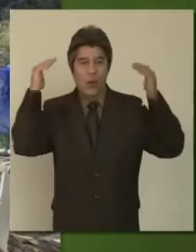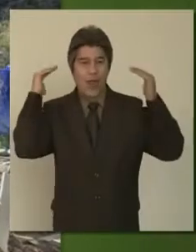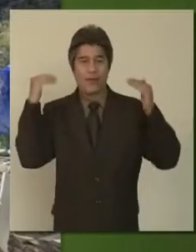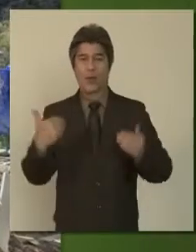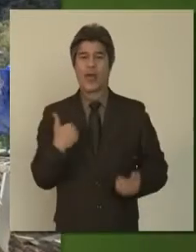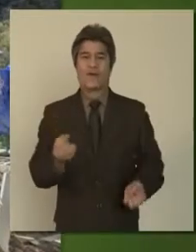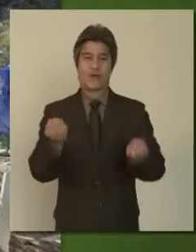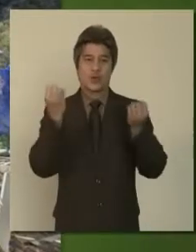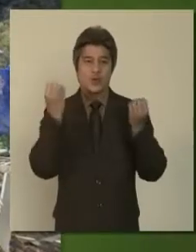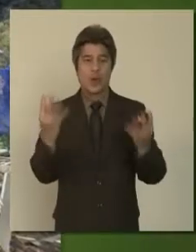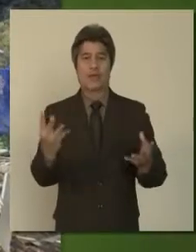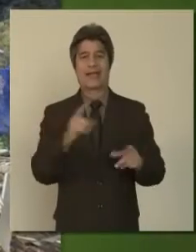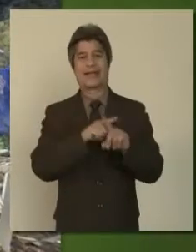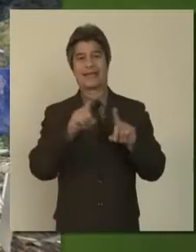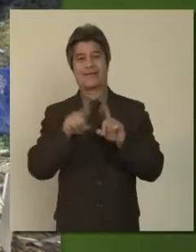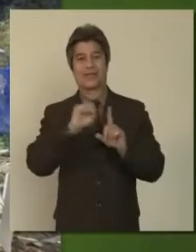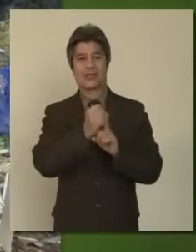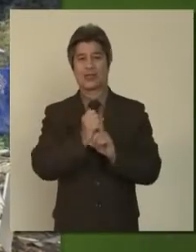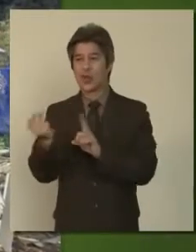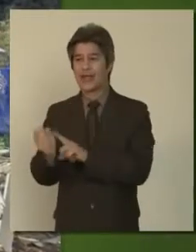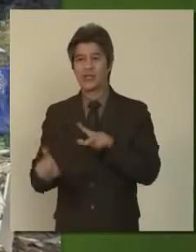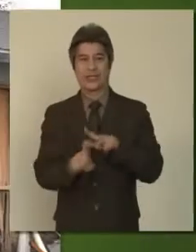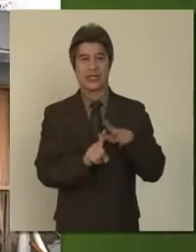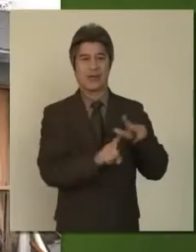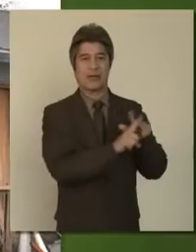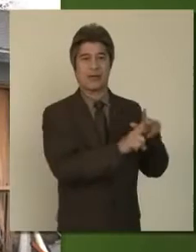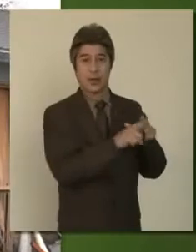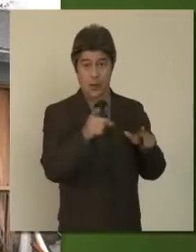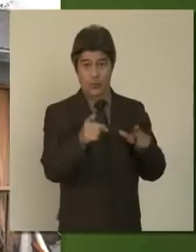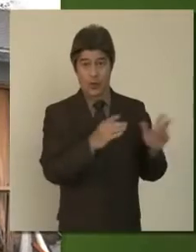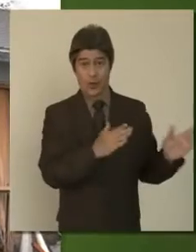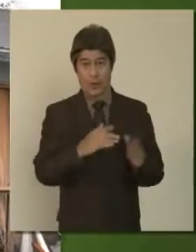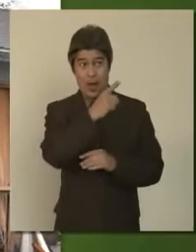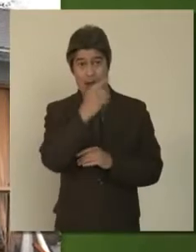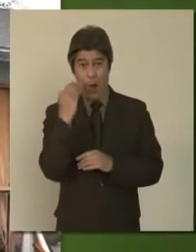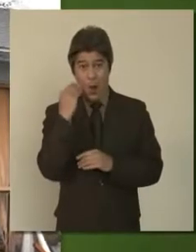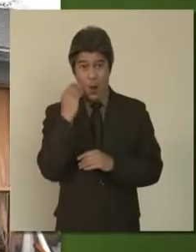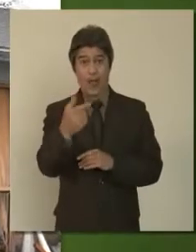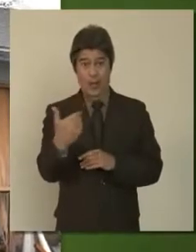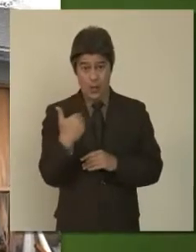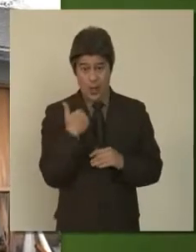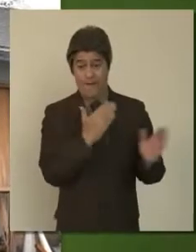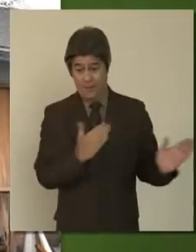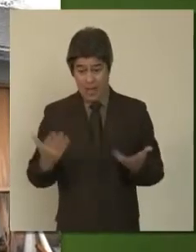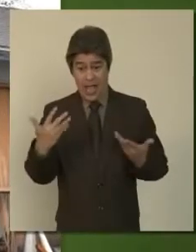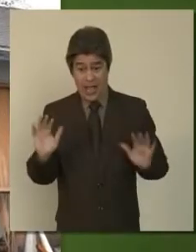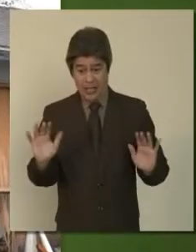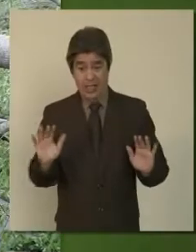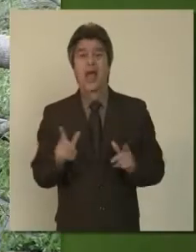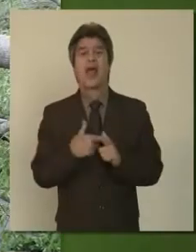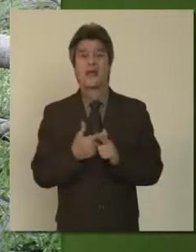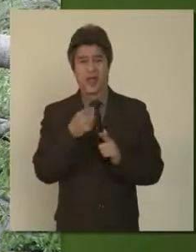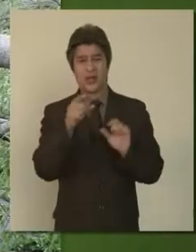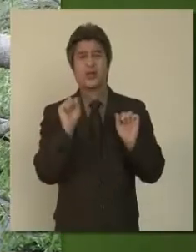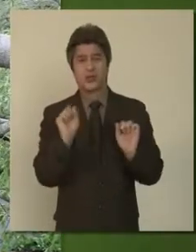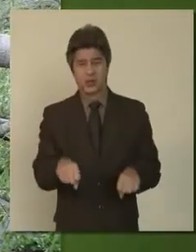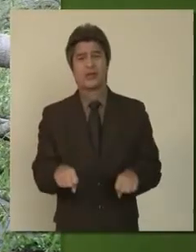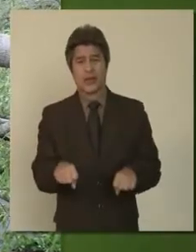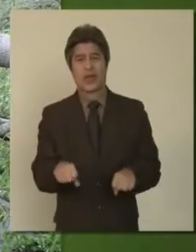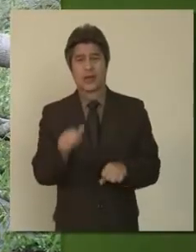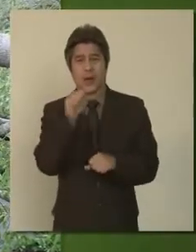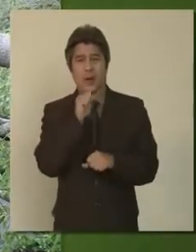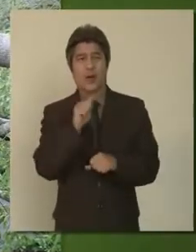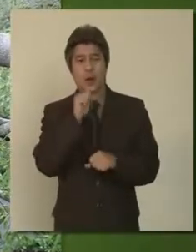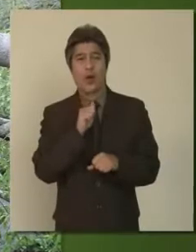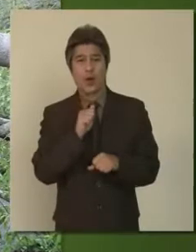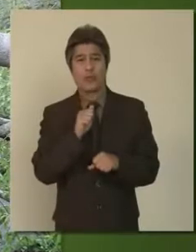overwhelmed, we're going to have so many different situations at hand. So if you are prepared at home and you have a plan, then you'll